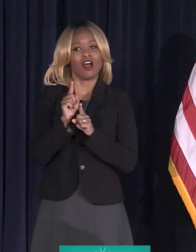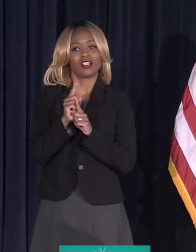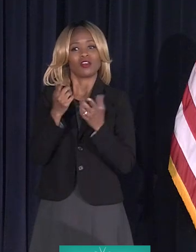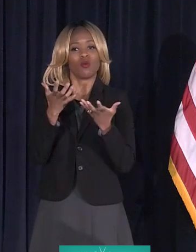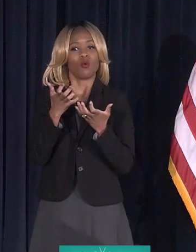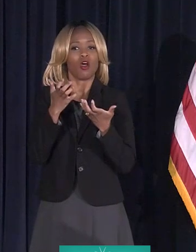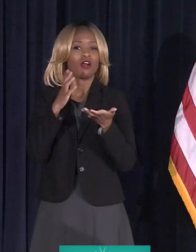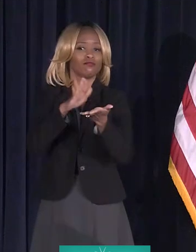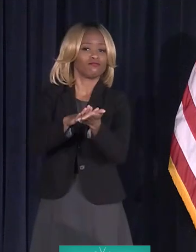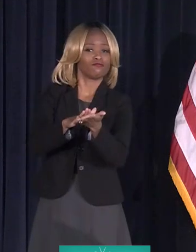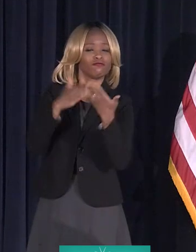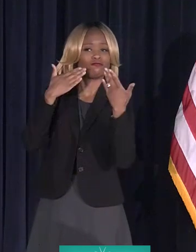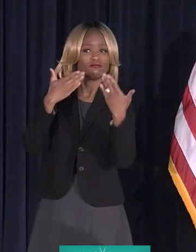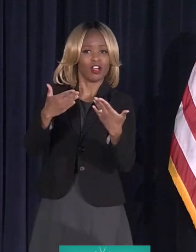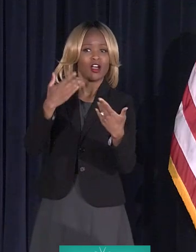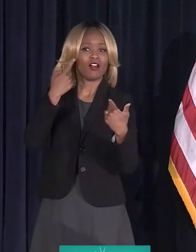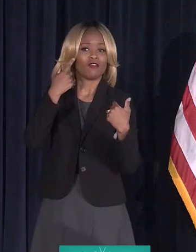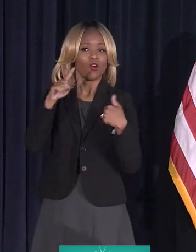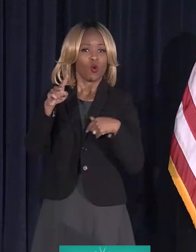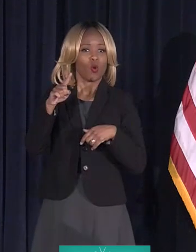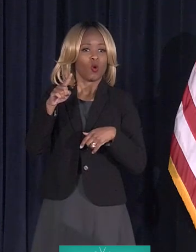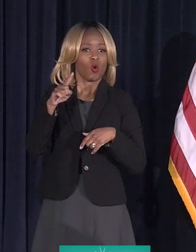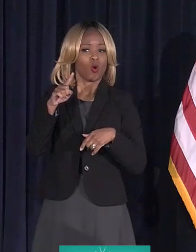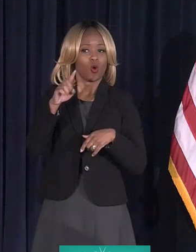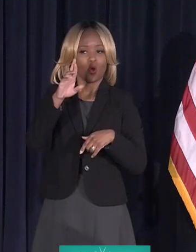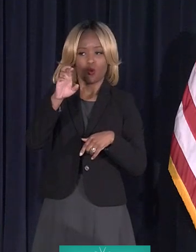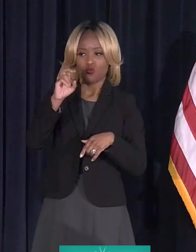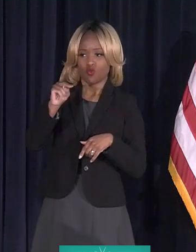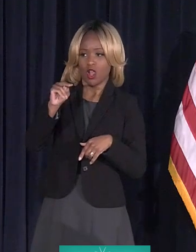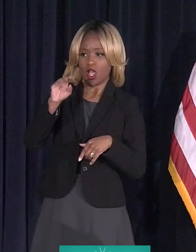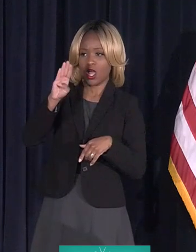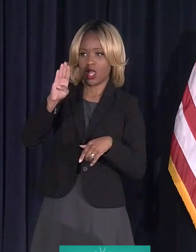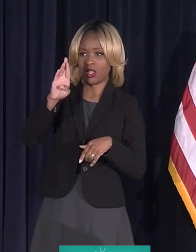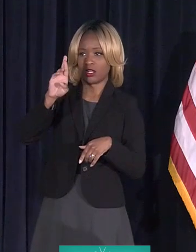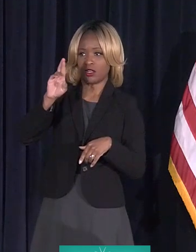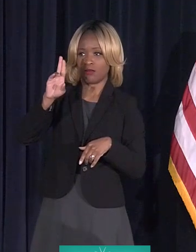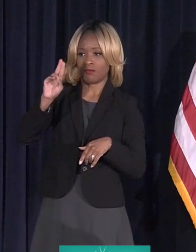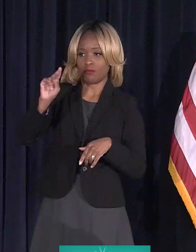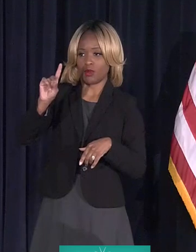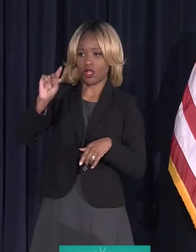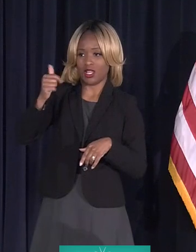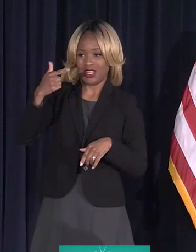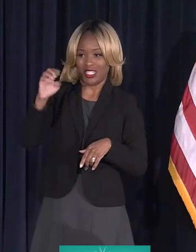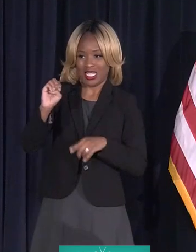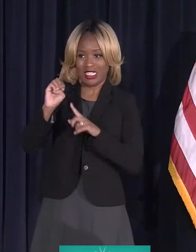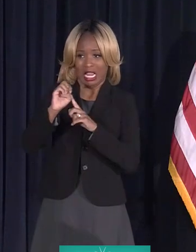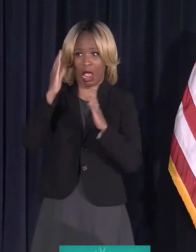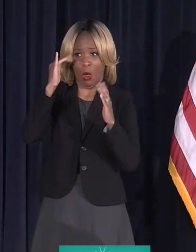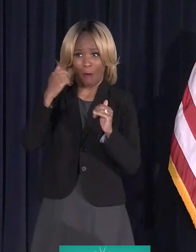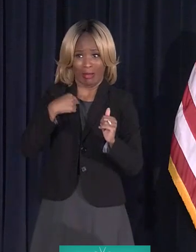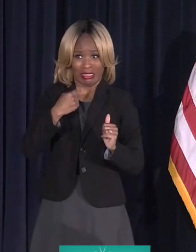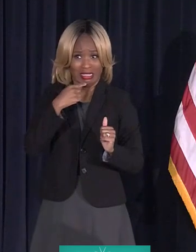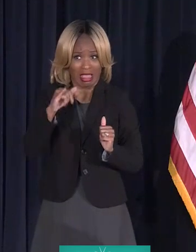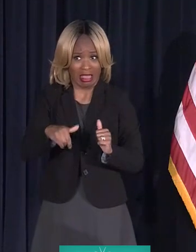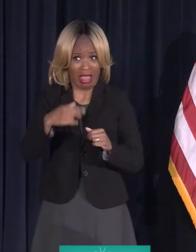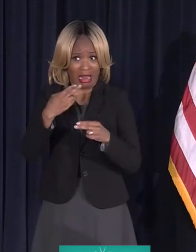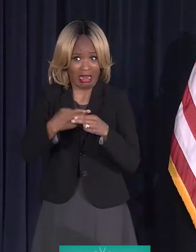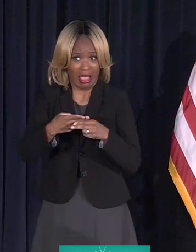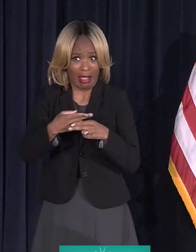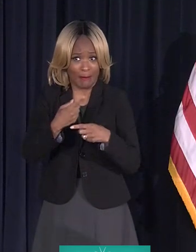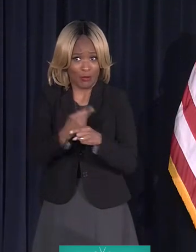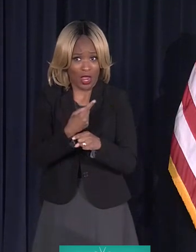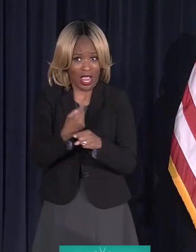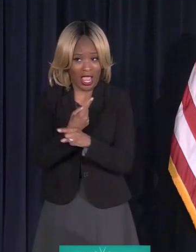to do a shout out for Ron Brandich because – Brandich. I hope I'm pronouncing his name correct.